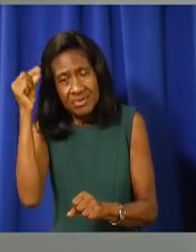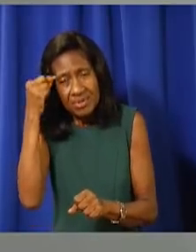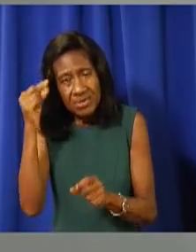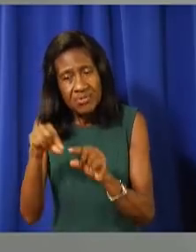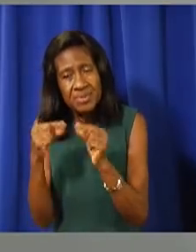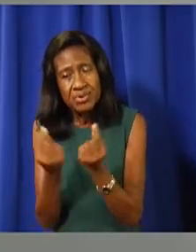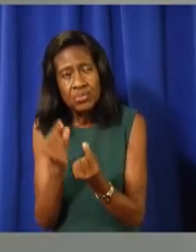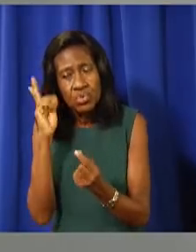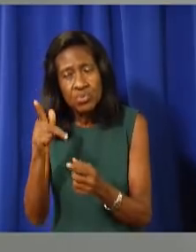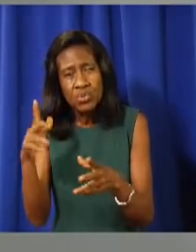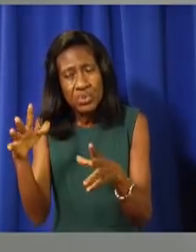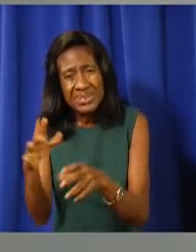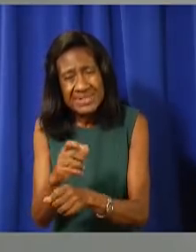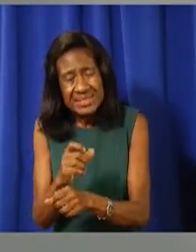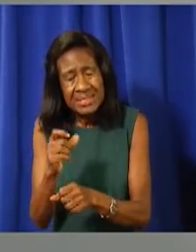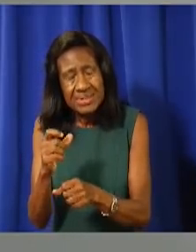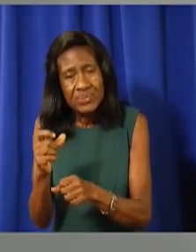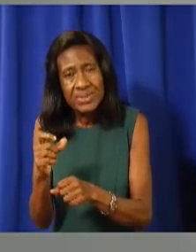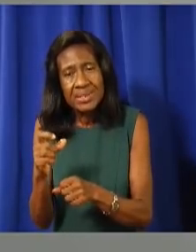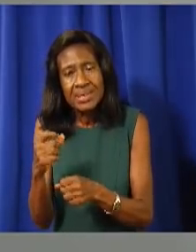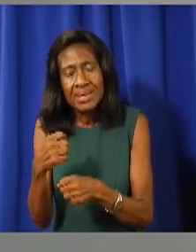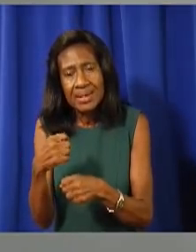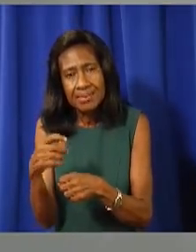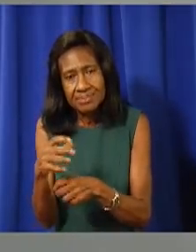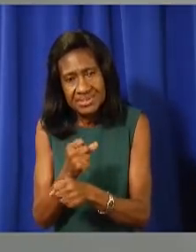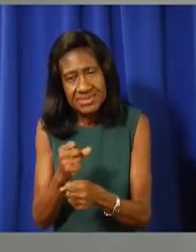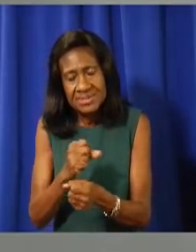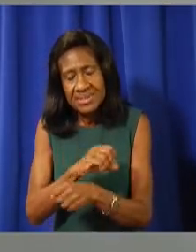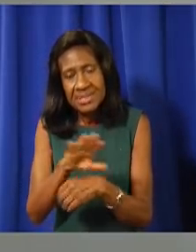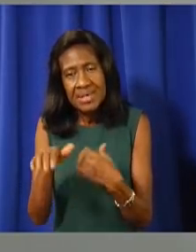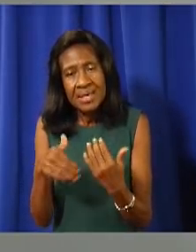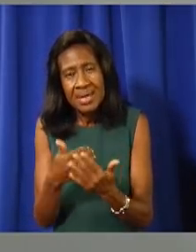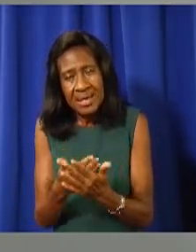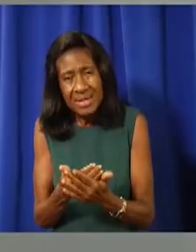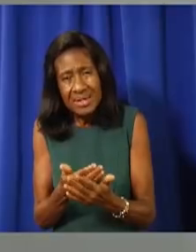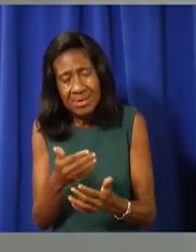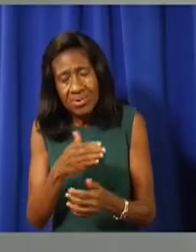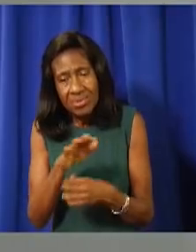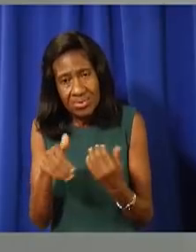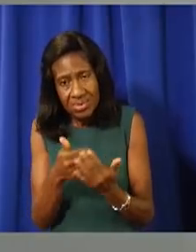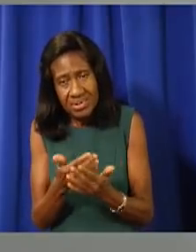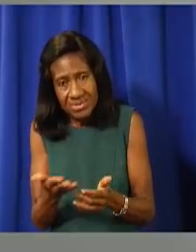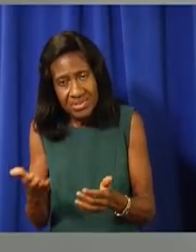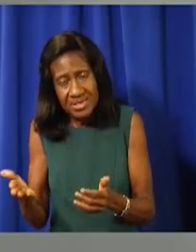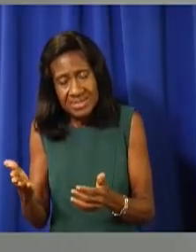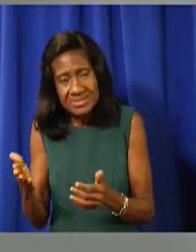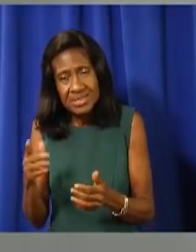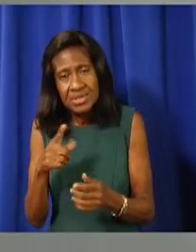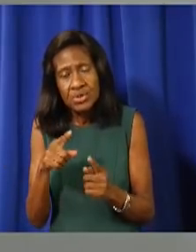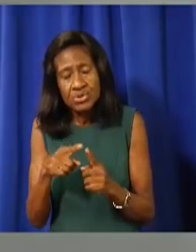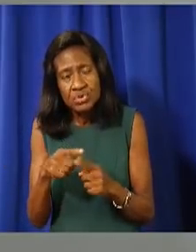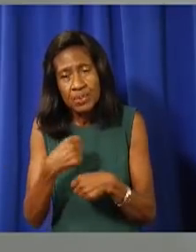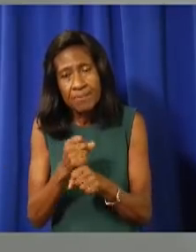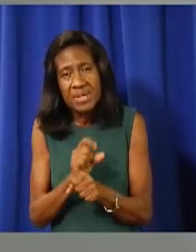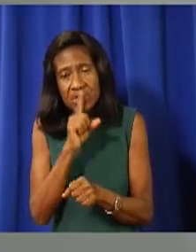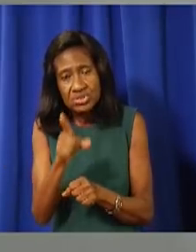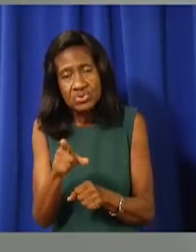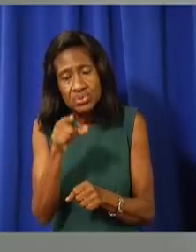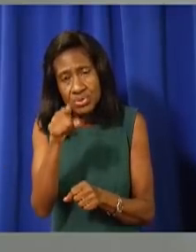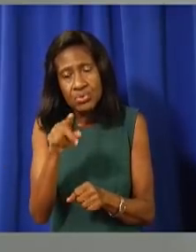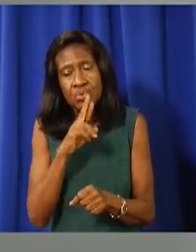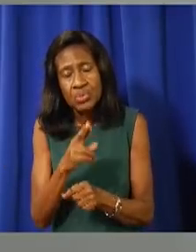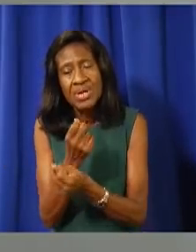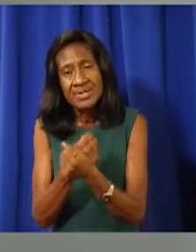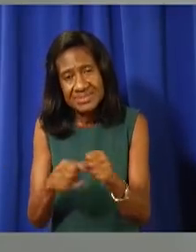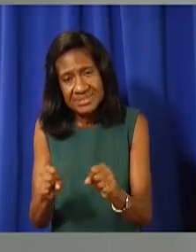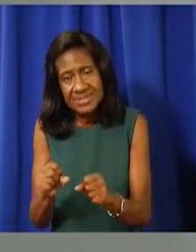whatever amendments necessary to keep you safe. There's no, um, foregone conclusion as to this and that's the reason why